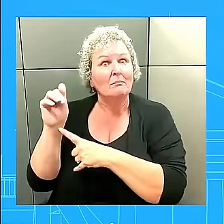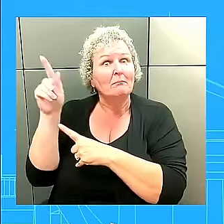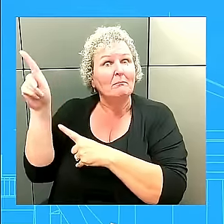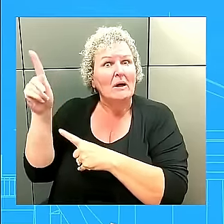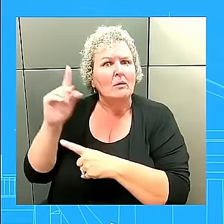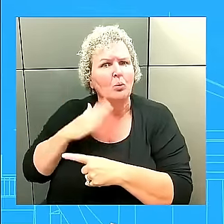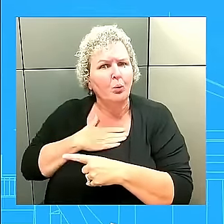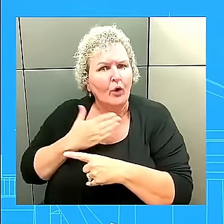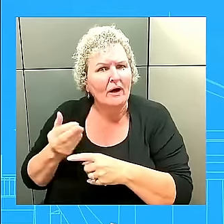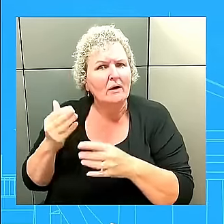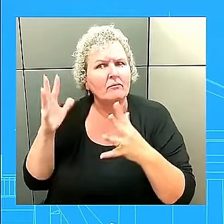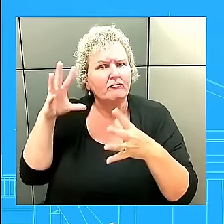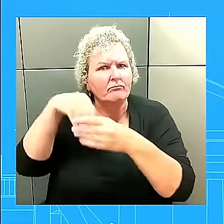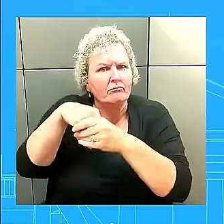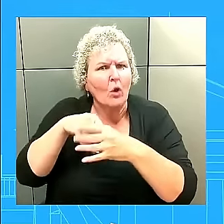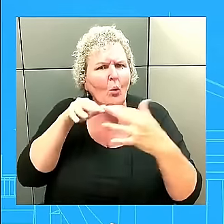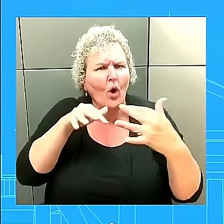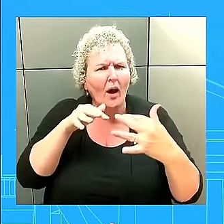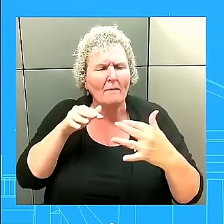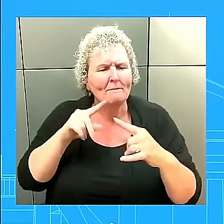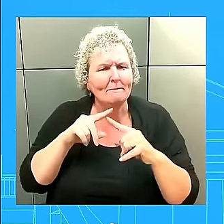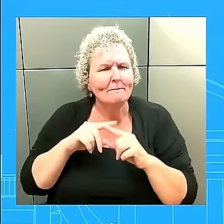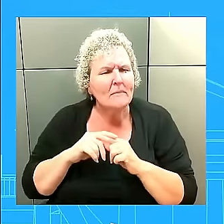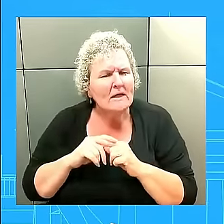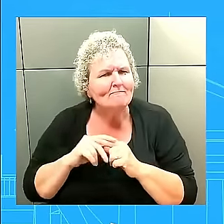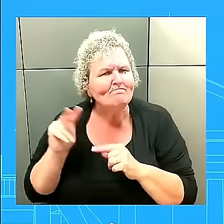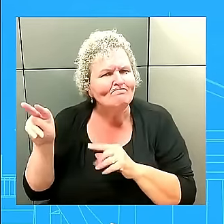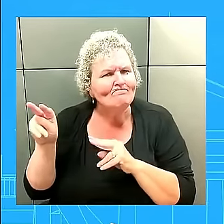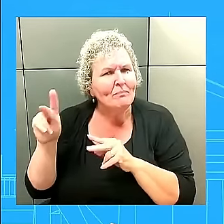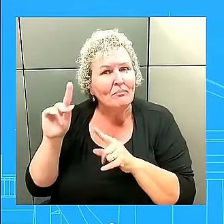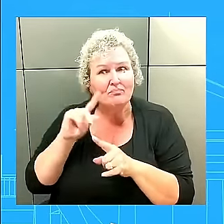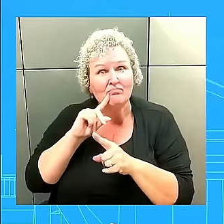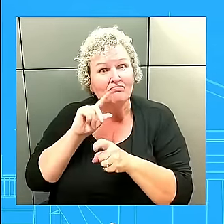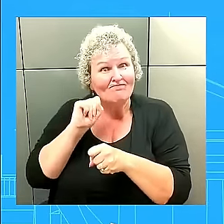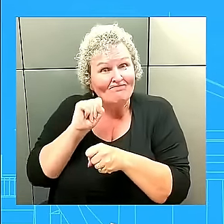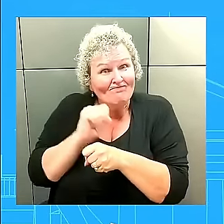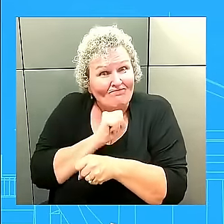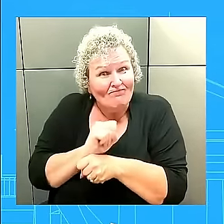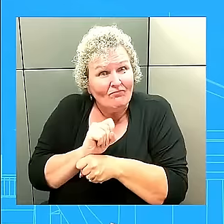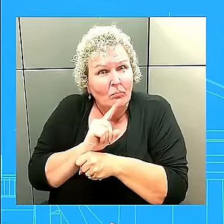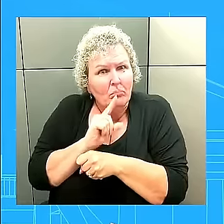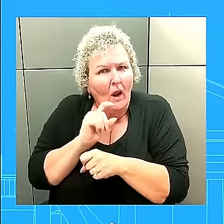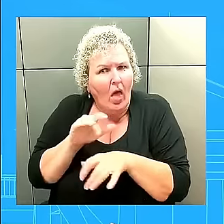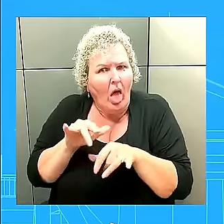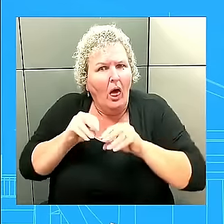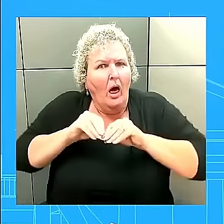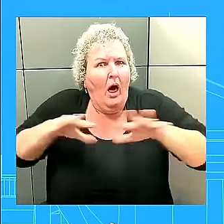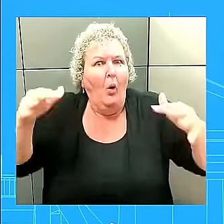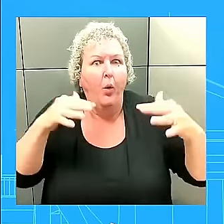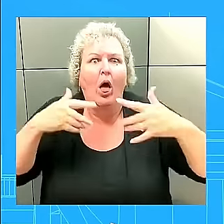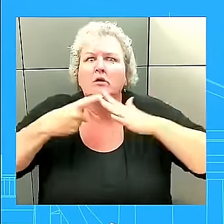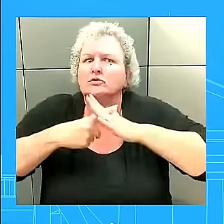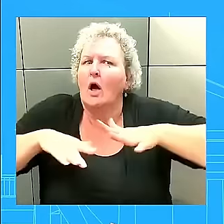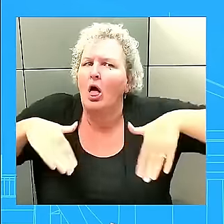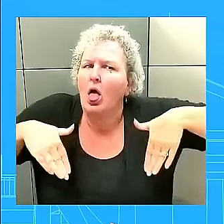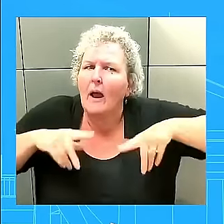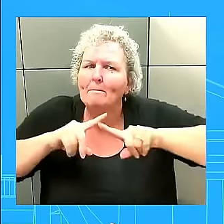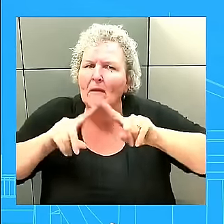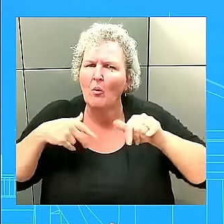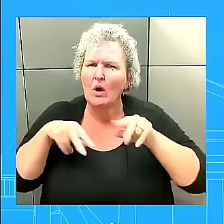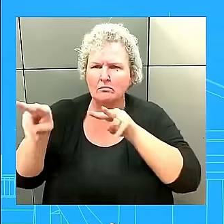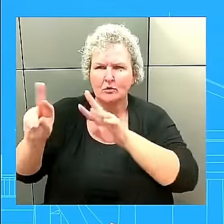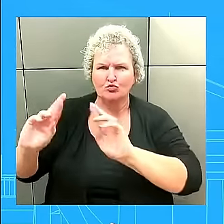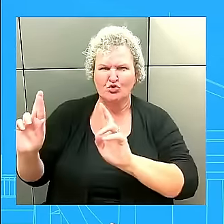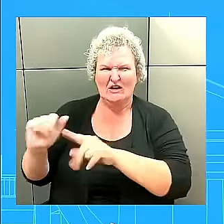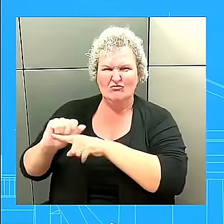Soldiers in Russia for the potential deployment, and we haven't seen them deployed, but for the potential deployment, certainly would connote an expectation that he thinks he's getting